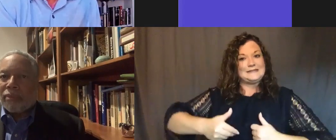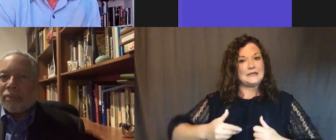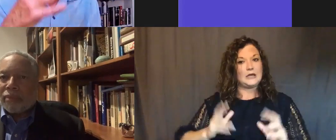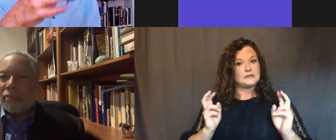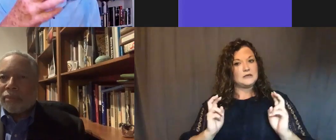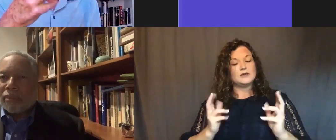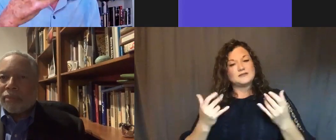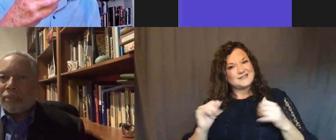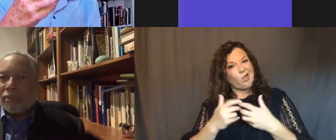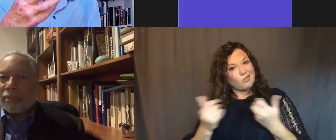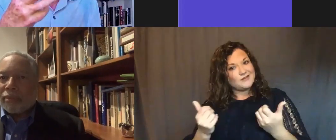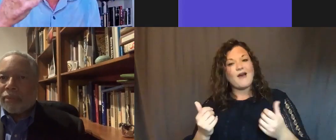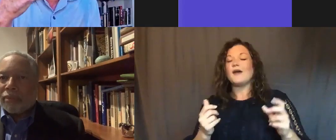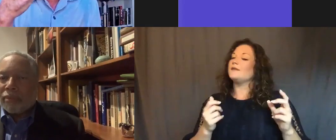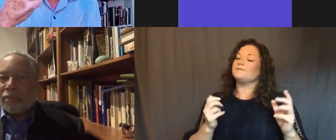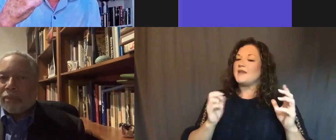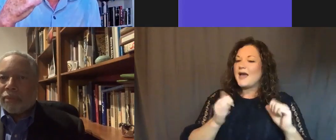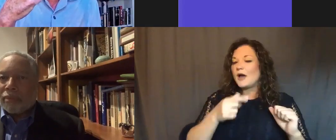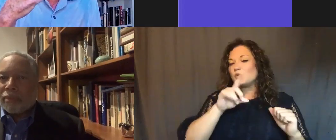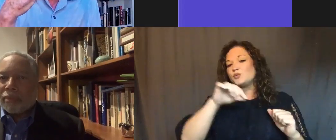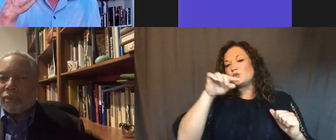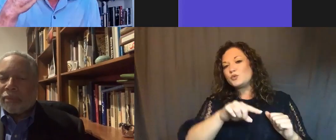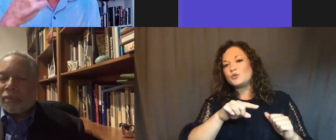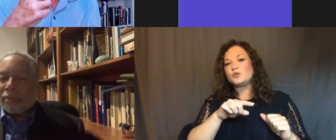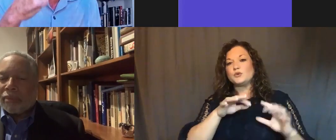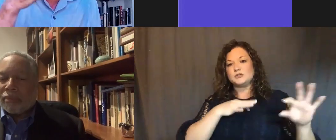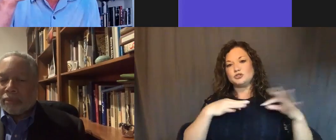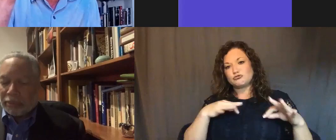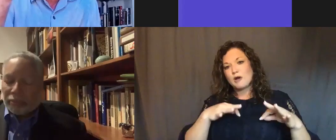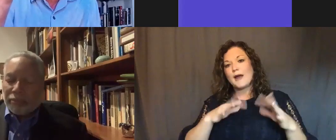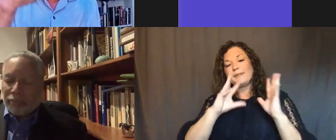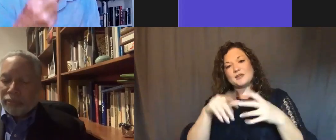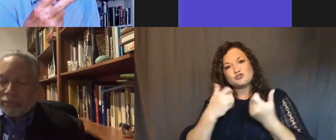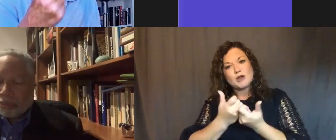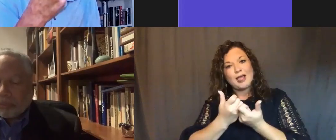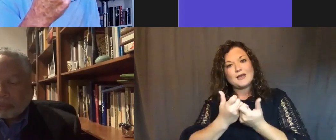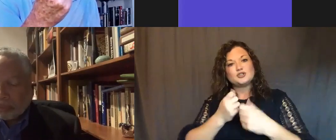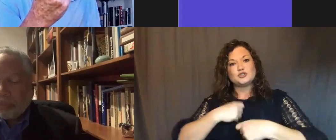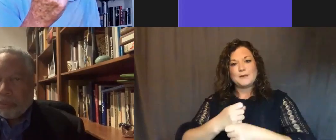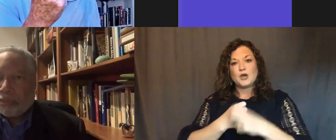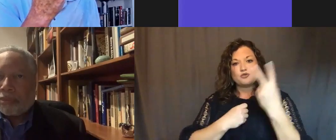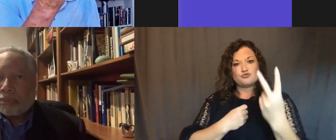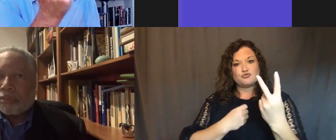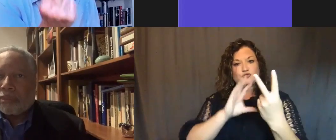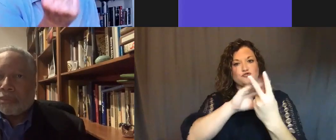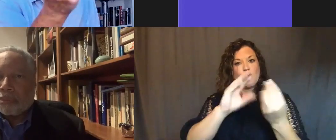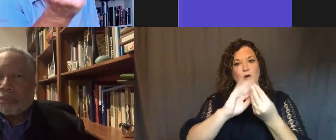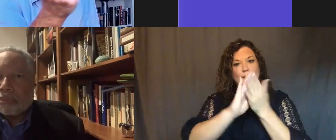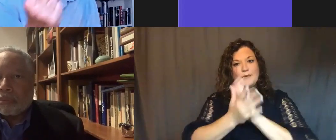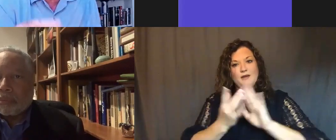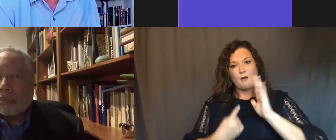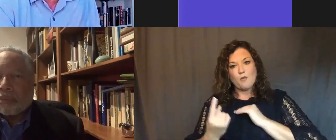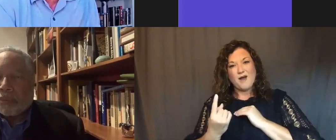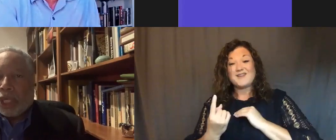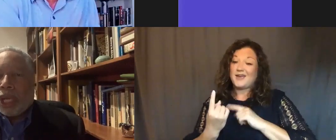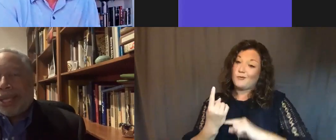How would you describe the challenge of making two stories into one story and one story into